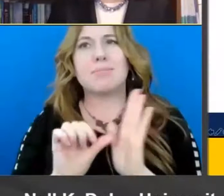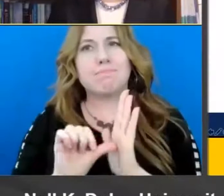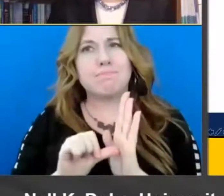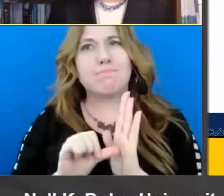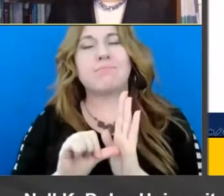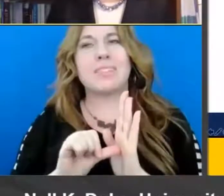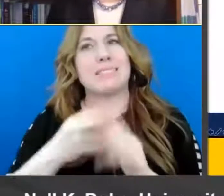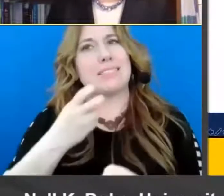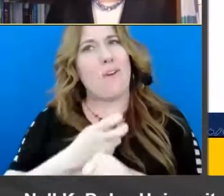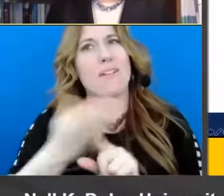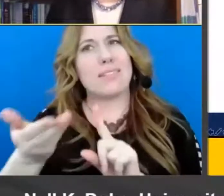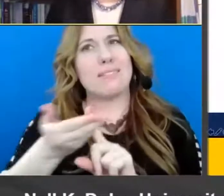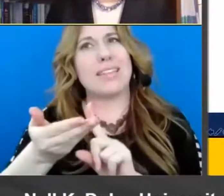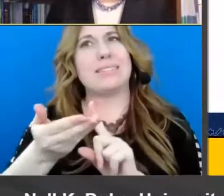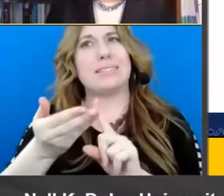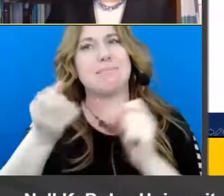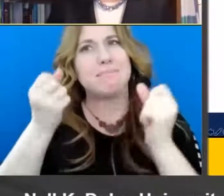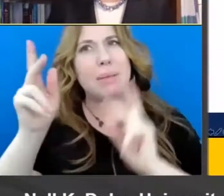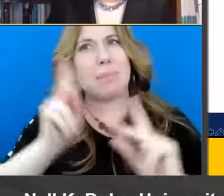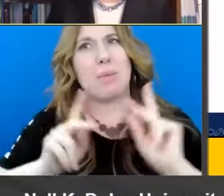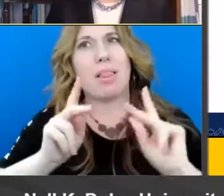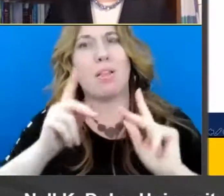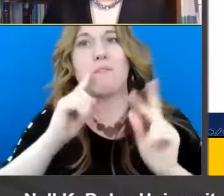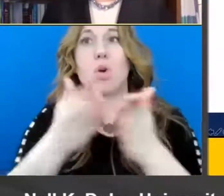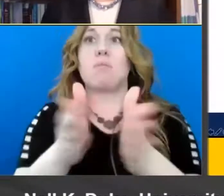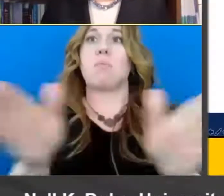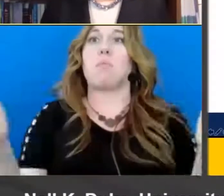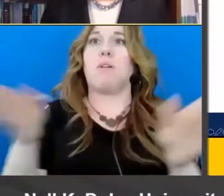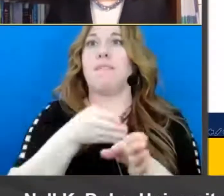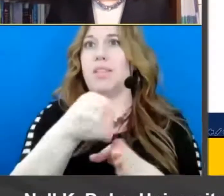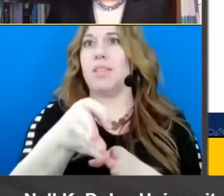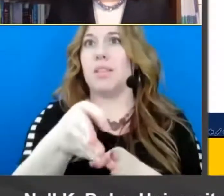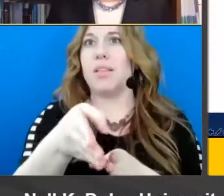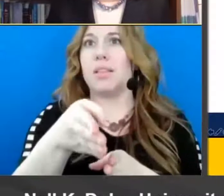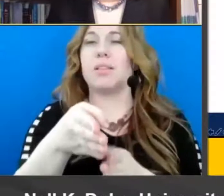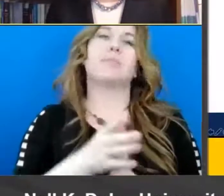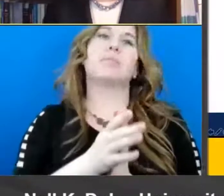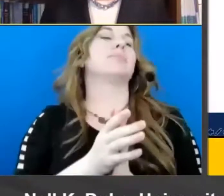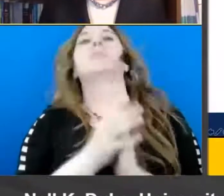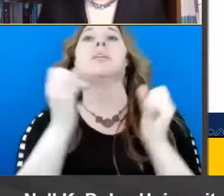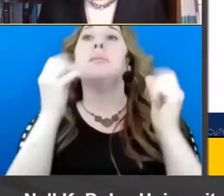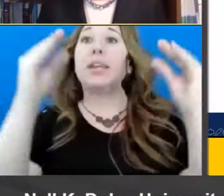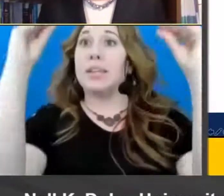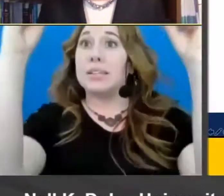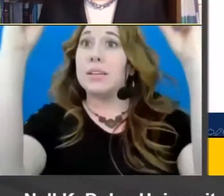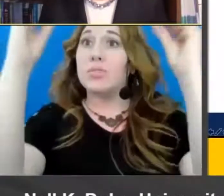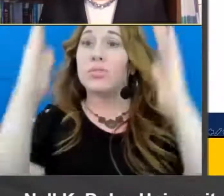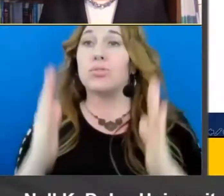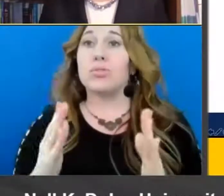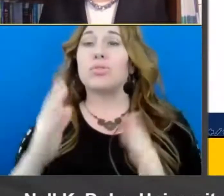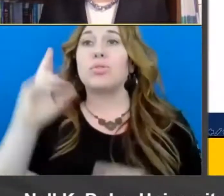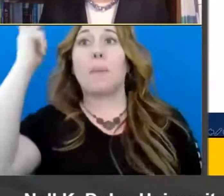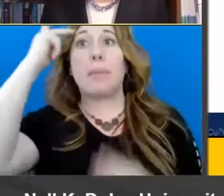and a really tough message um in the broader field um lots of educators um politicians